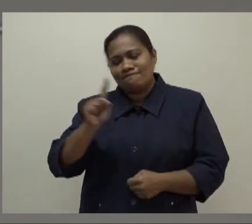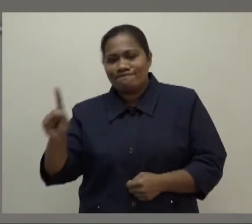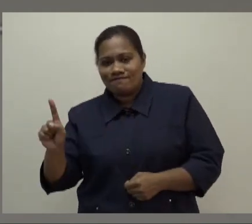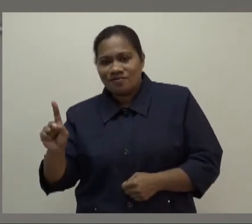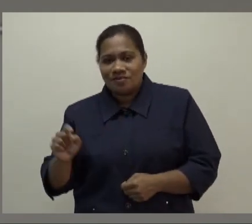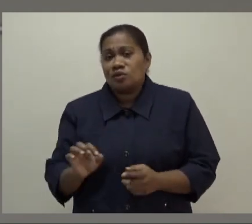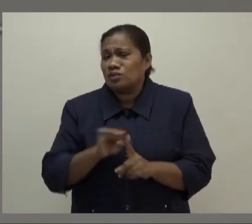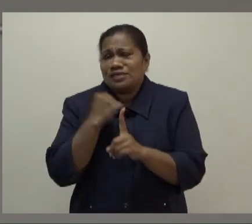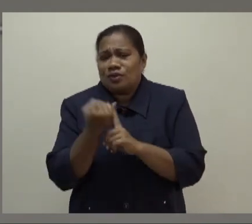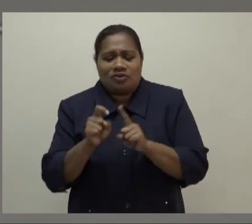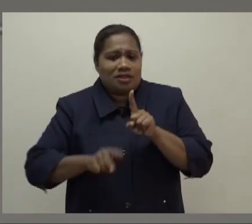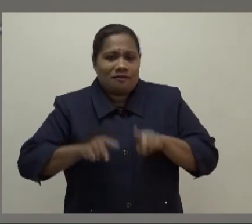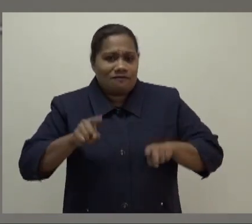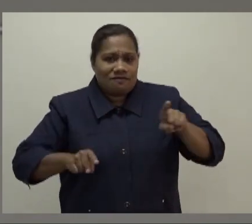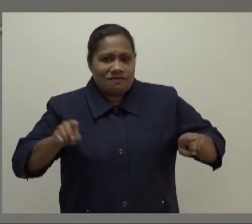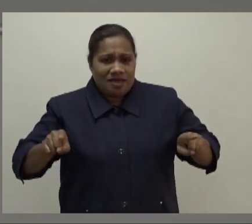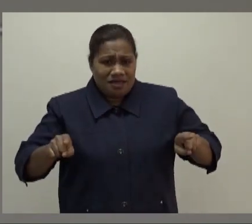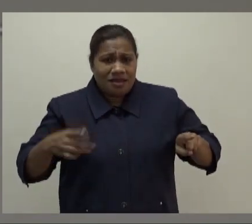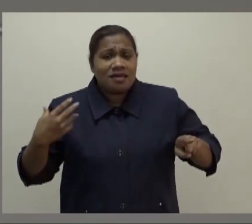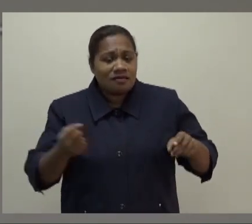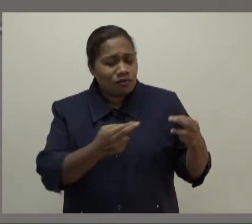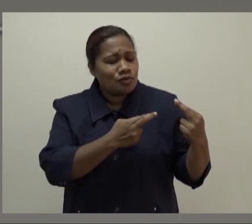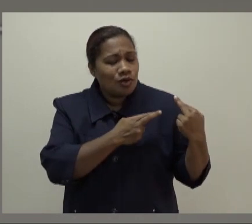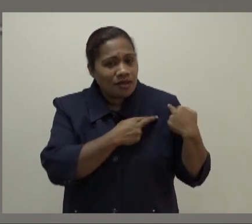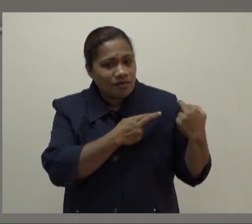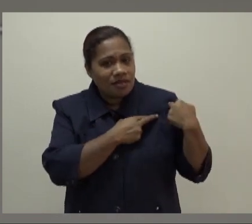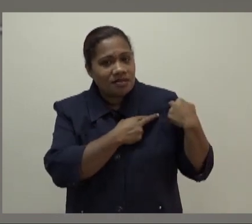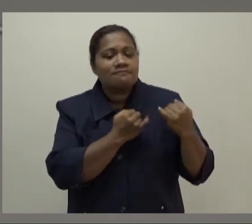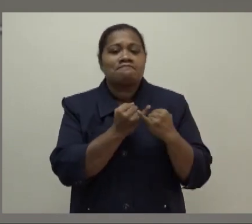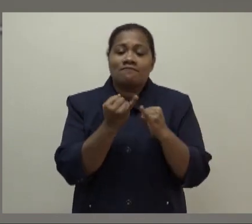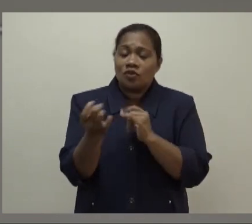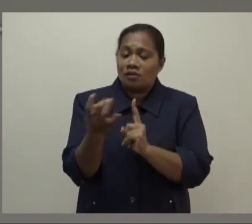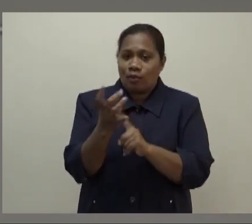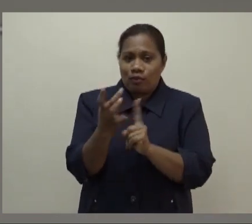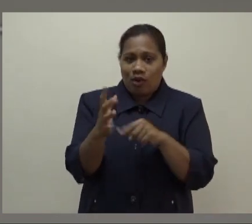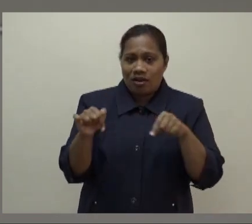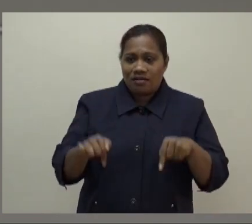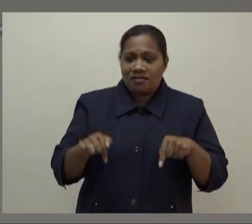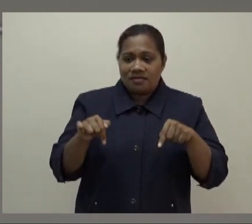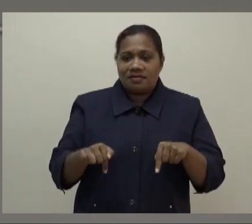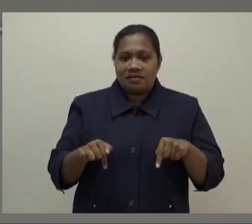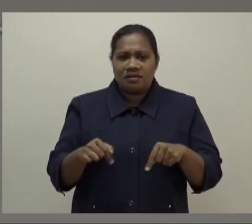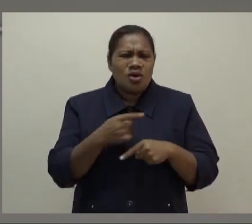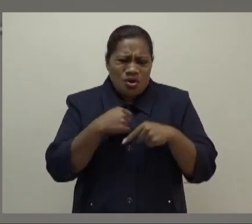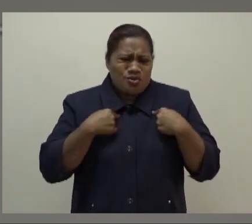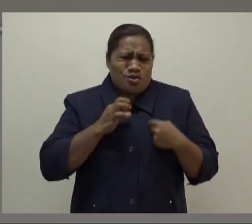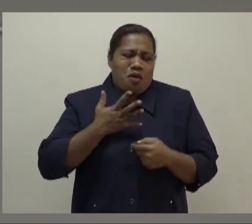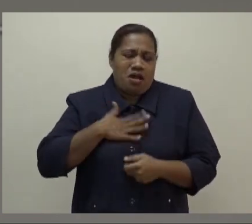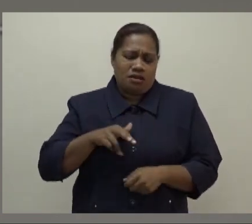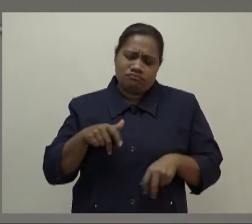is different. It comes with a sense of responsibility which is very important here. We don't want to be walking around